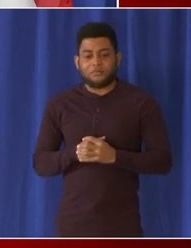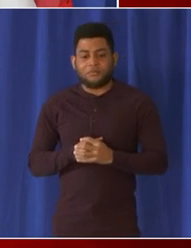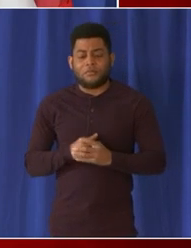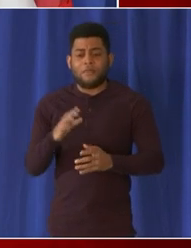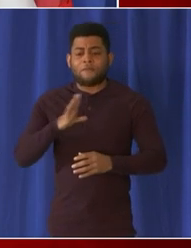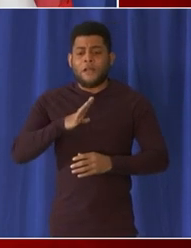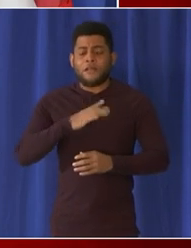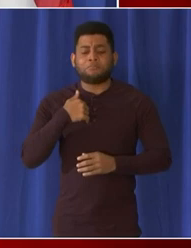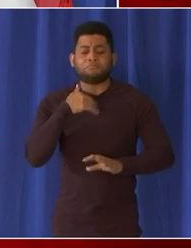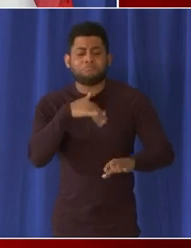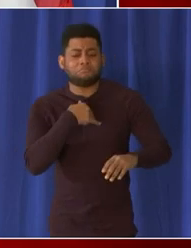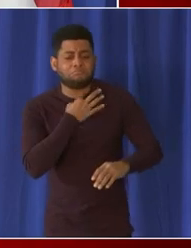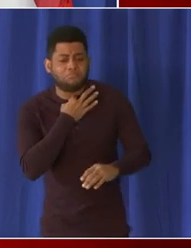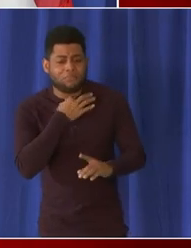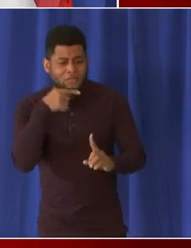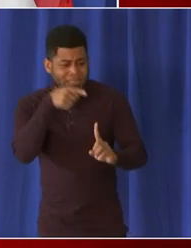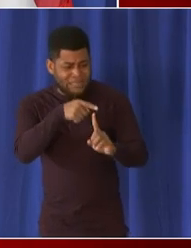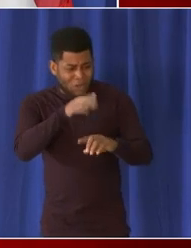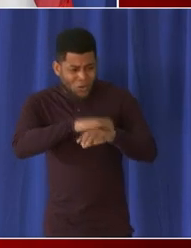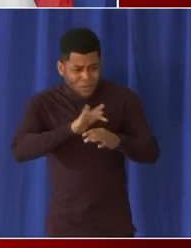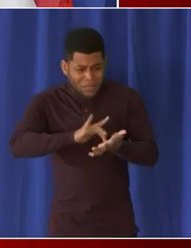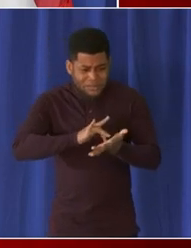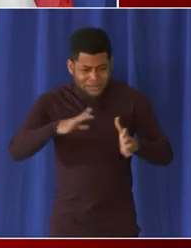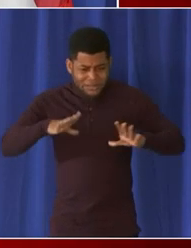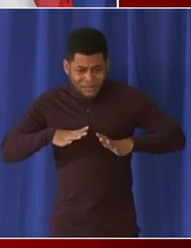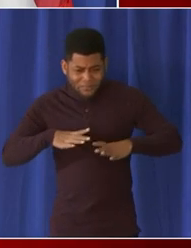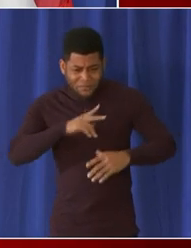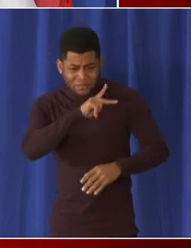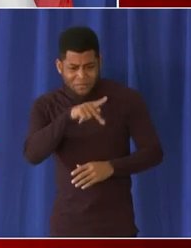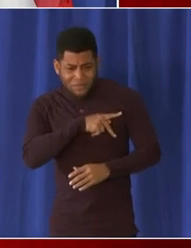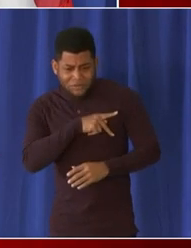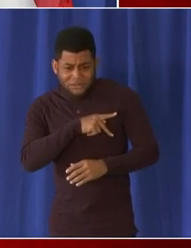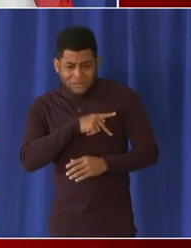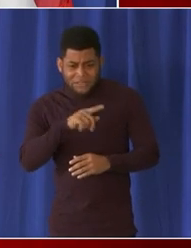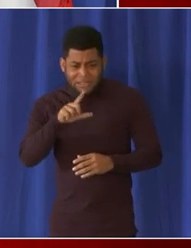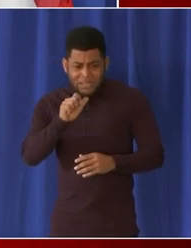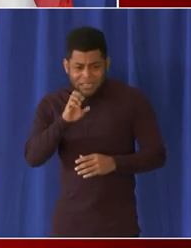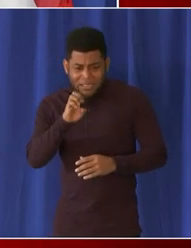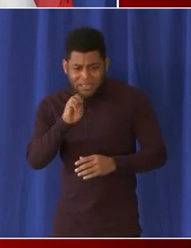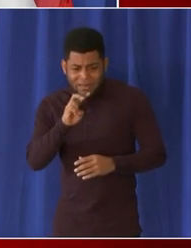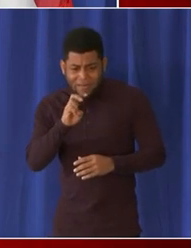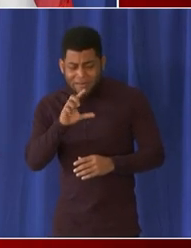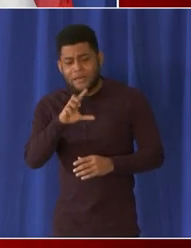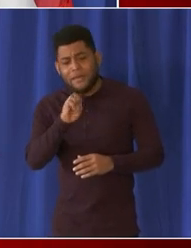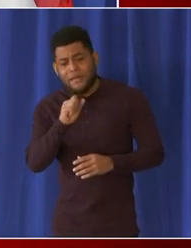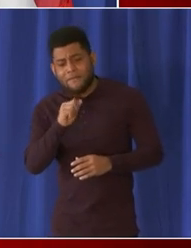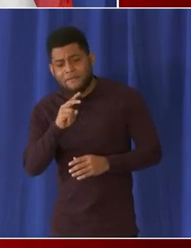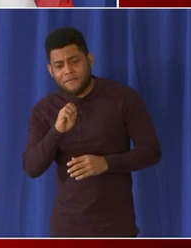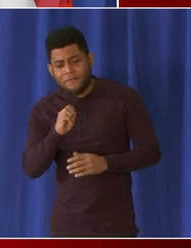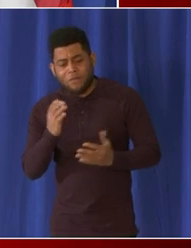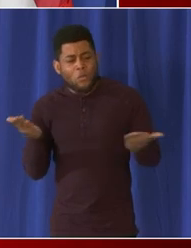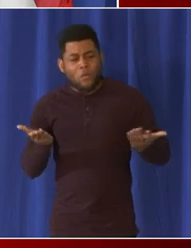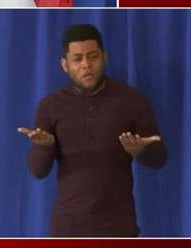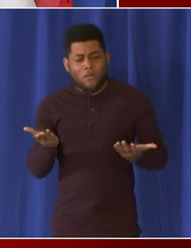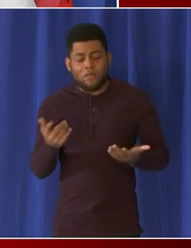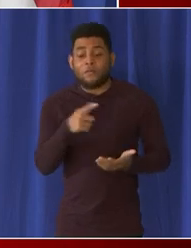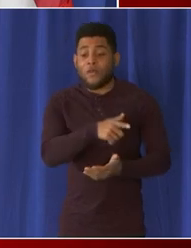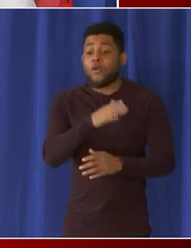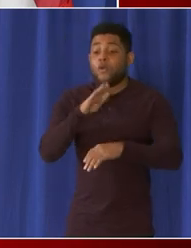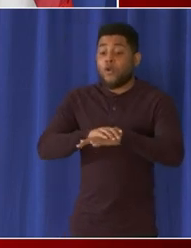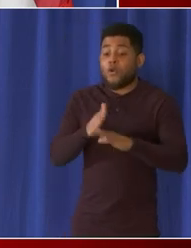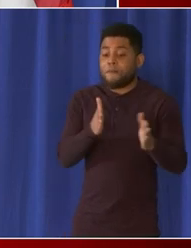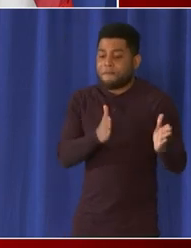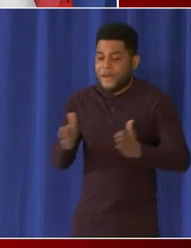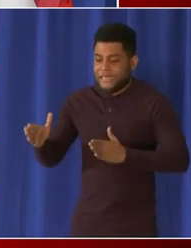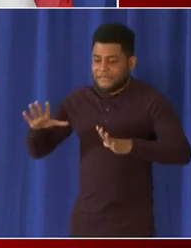is she on medically personally she's not she is on a planned leave and i think that we can all look back over the last